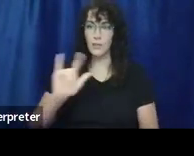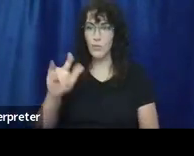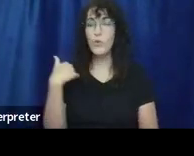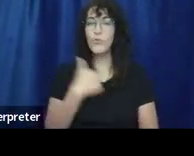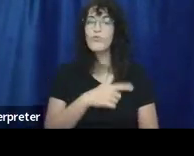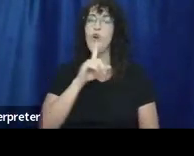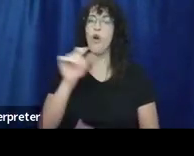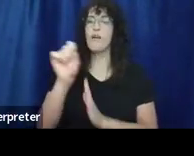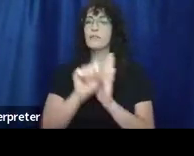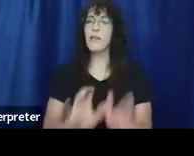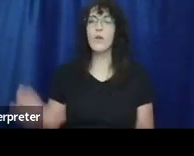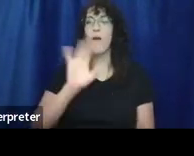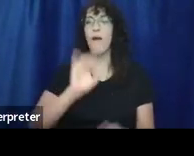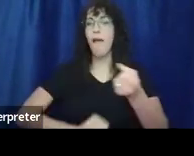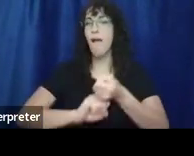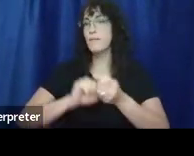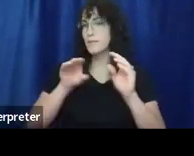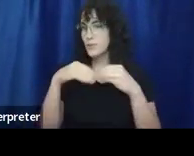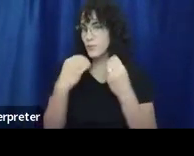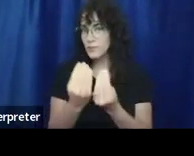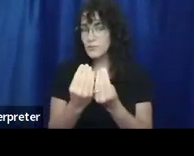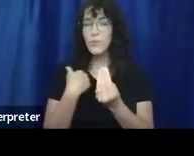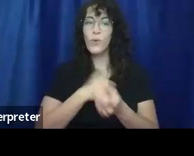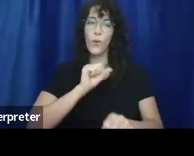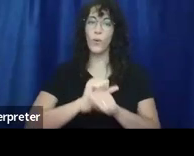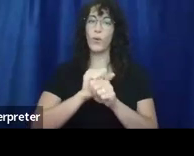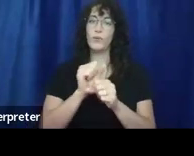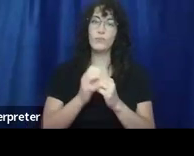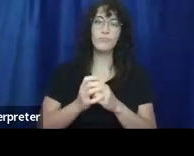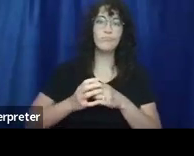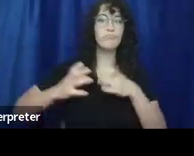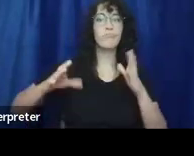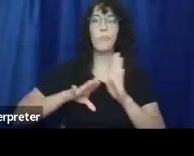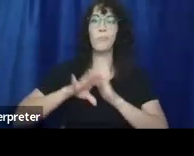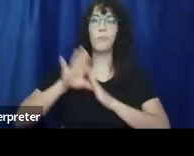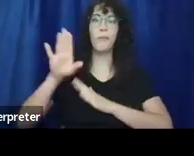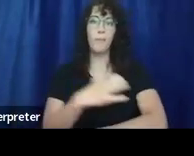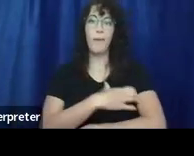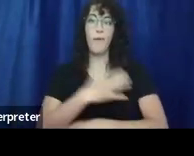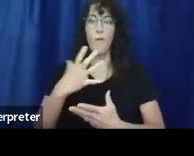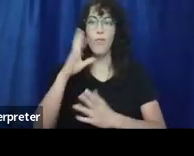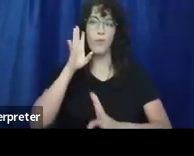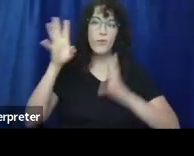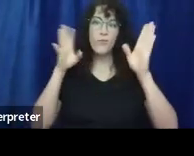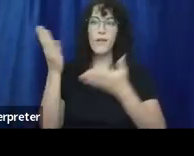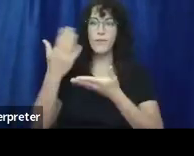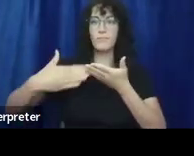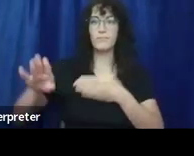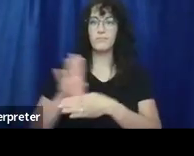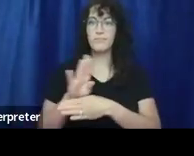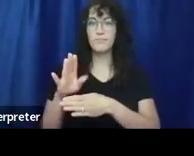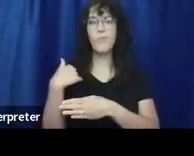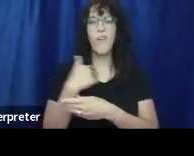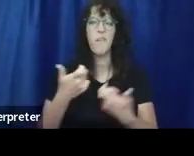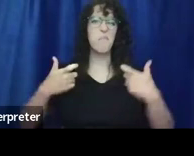statewide advocacy organization that is working to build the power of the creative sector. We have a massive